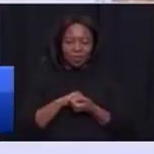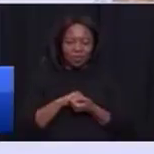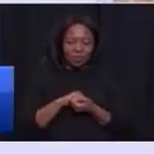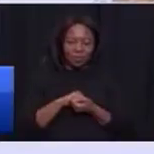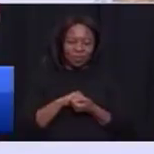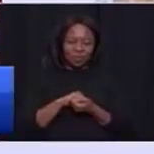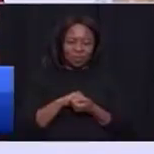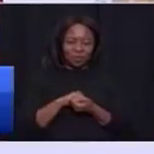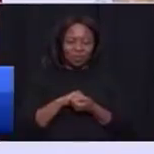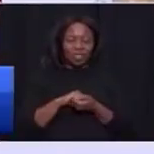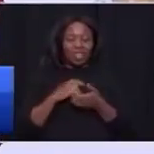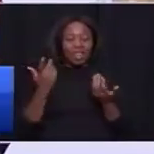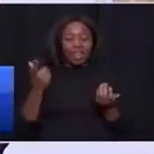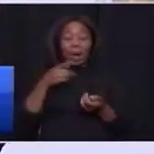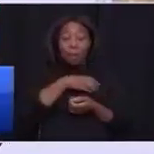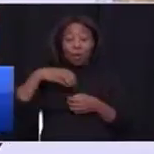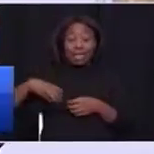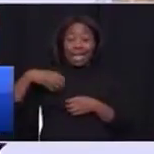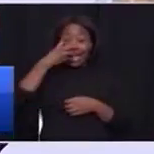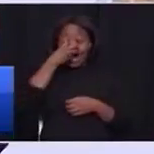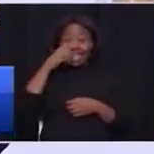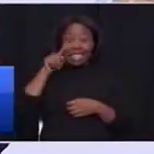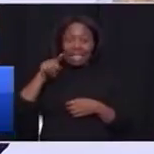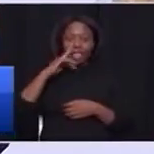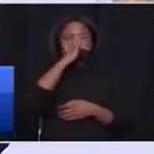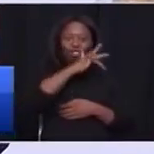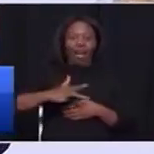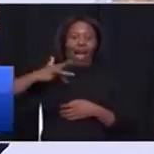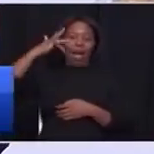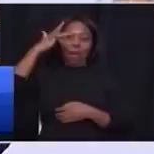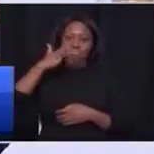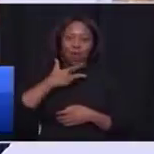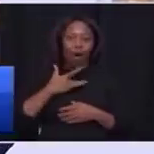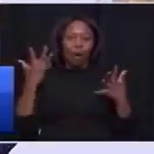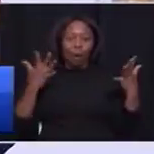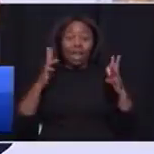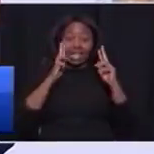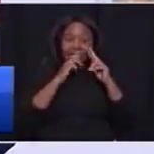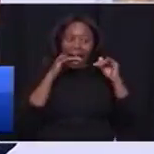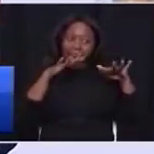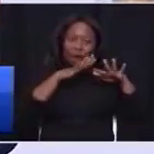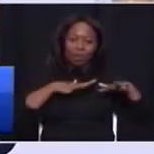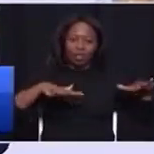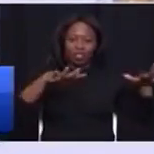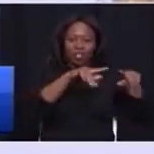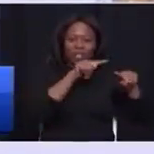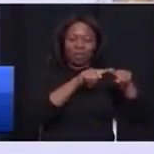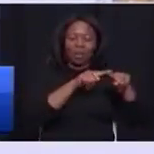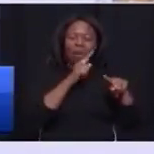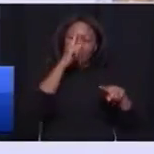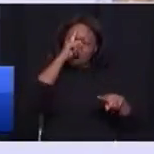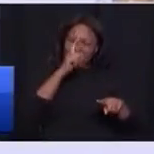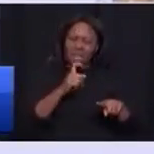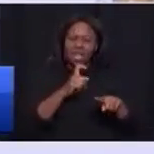President Ramaphosa is now champion of the township economy. We believe more jobs can be created